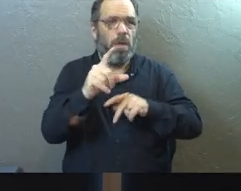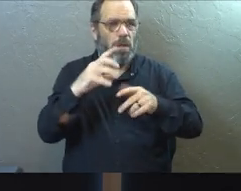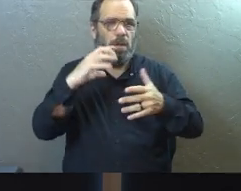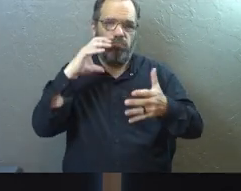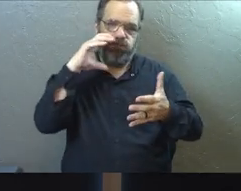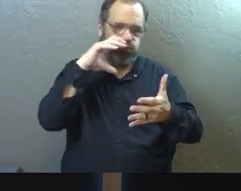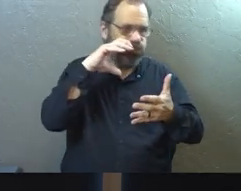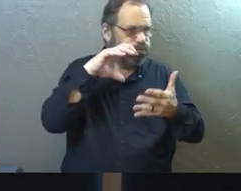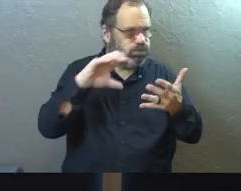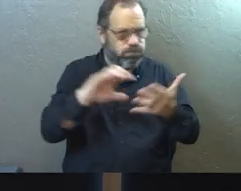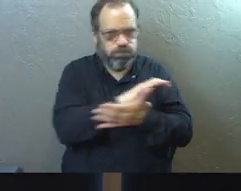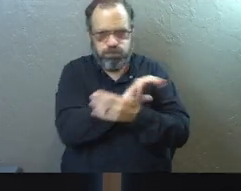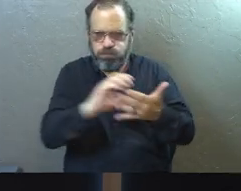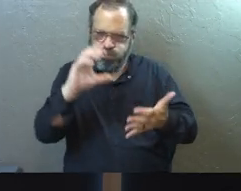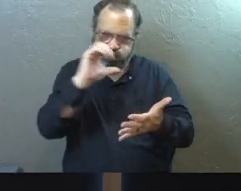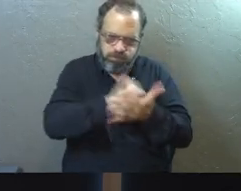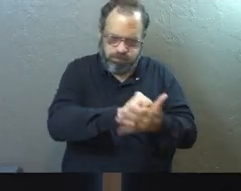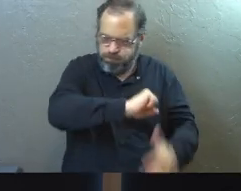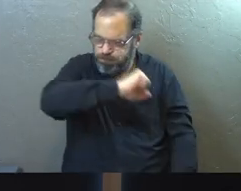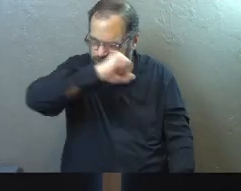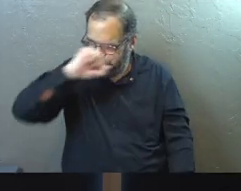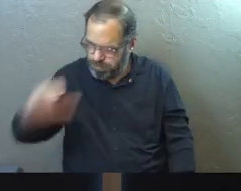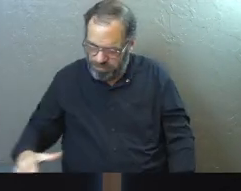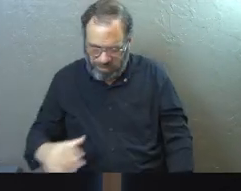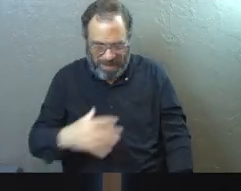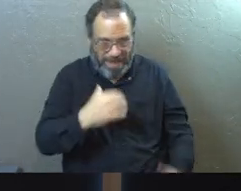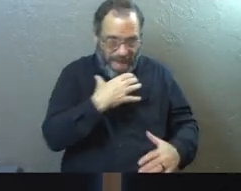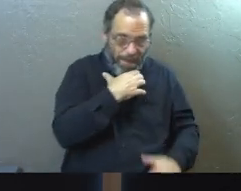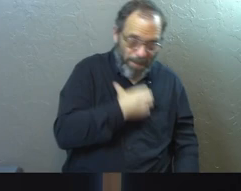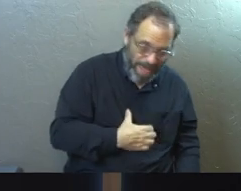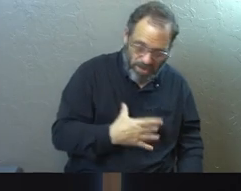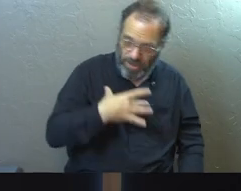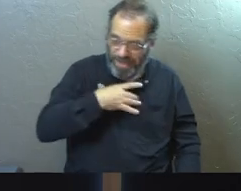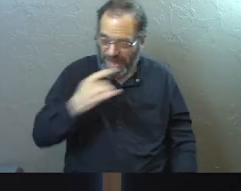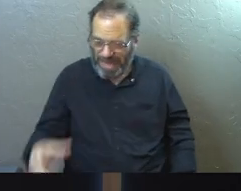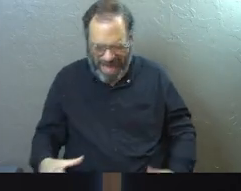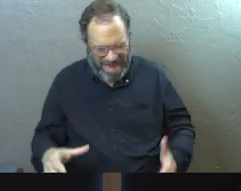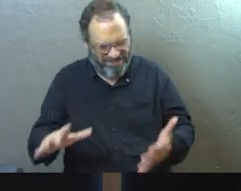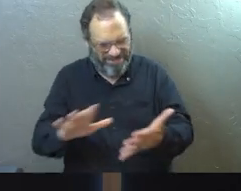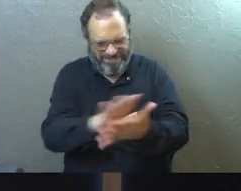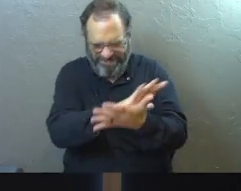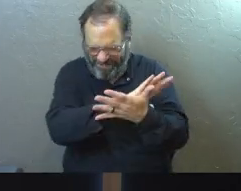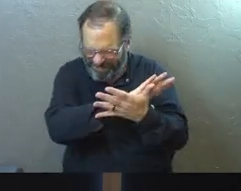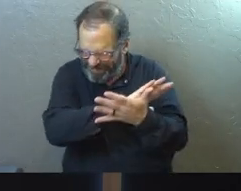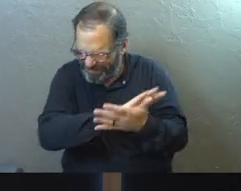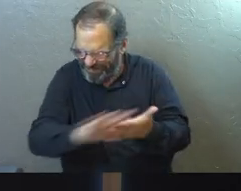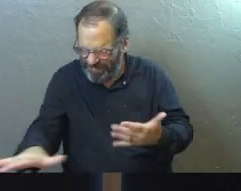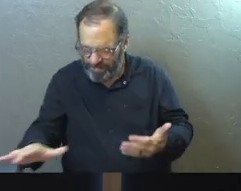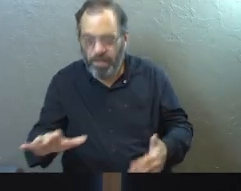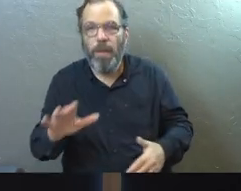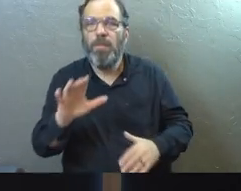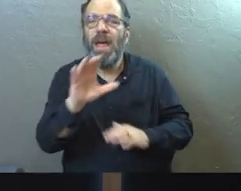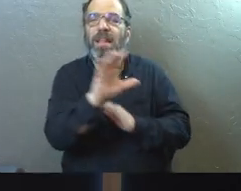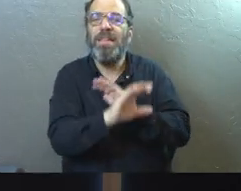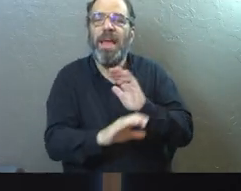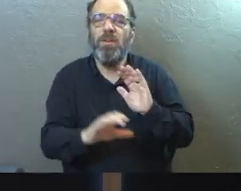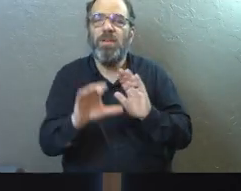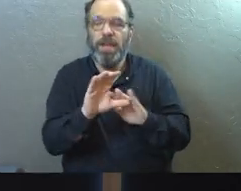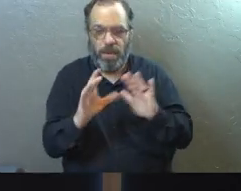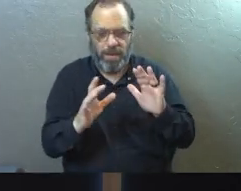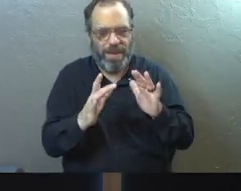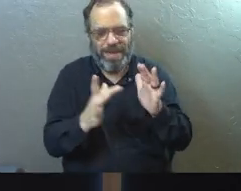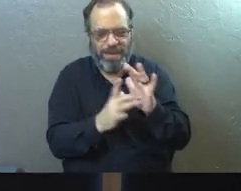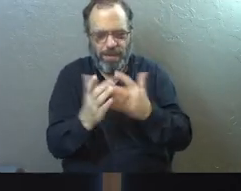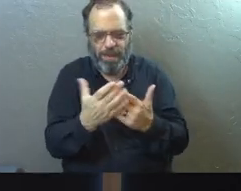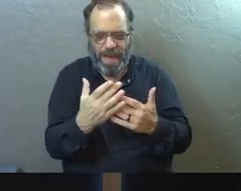us out. And that passion can be gone and that like can be gone when we are hurt. There's a character named Peter from the